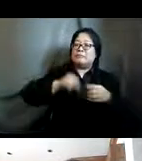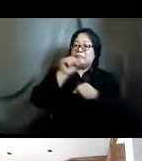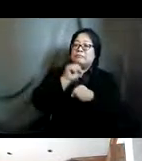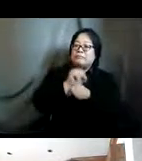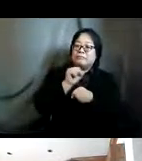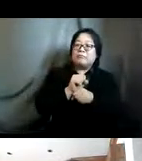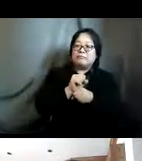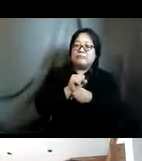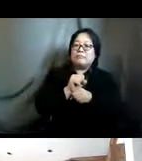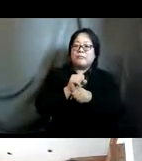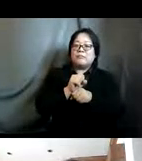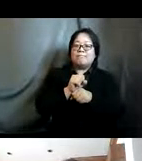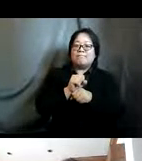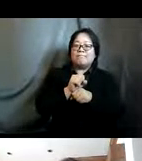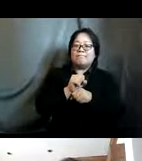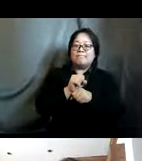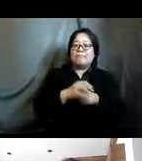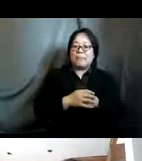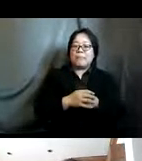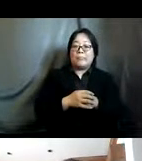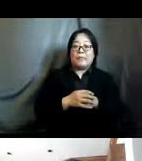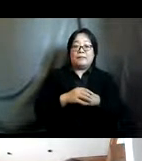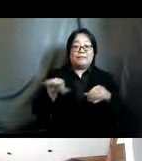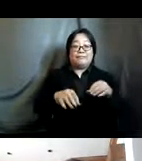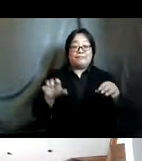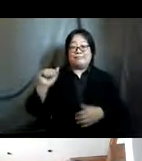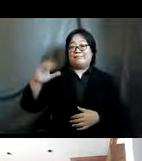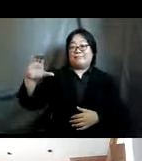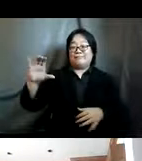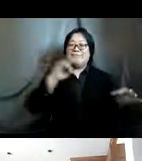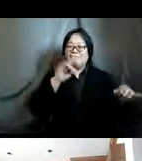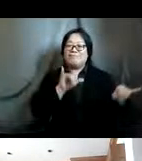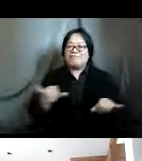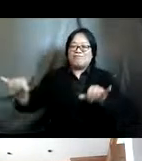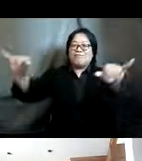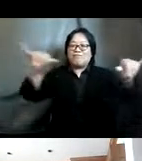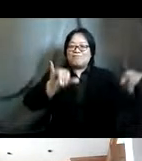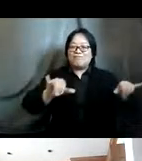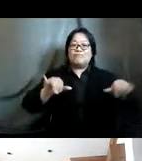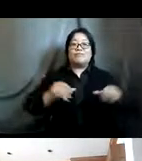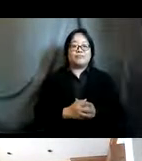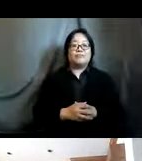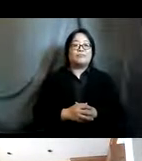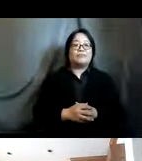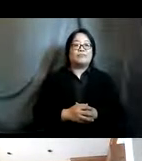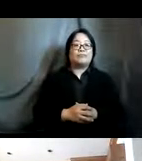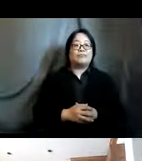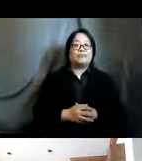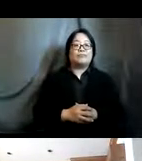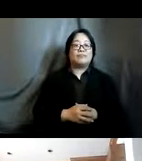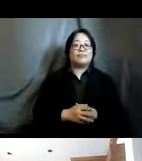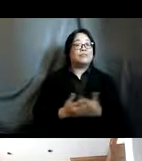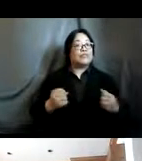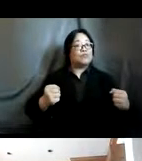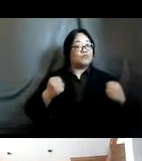the goals under this coalition are pretty much the same and finally when you're looking at strengthening